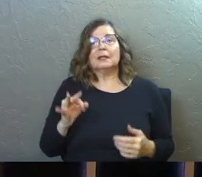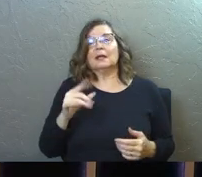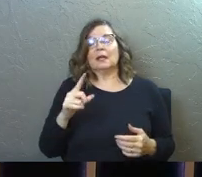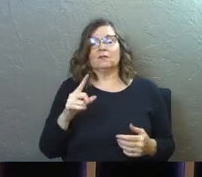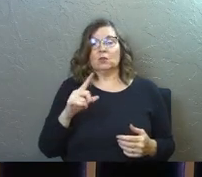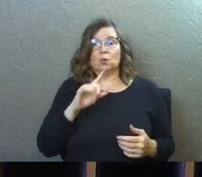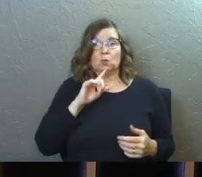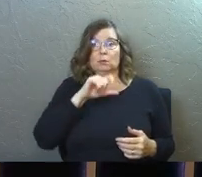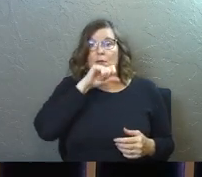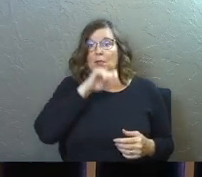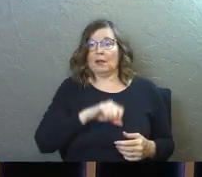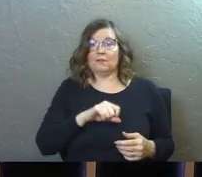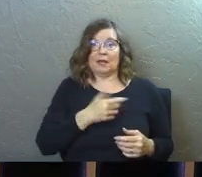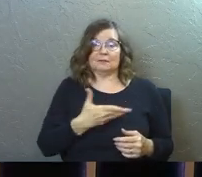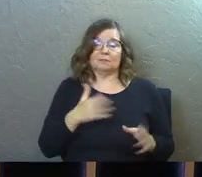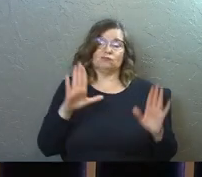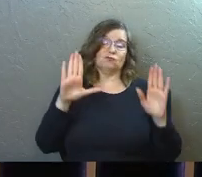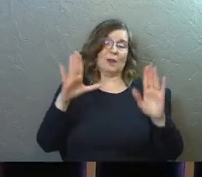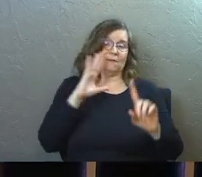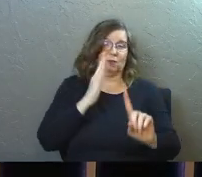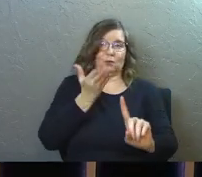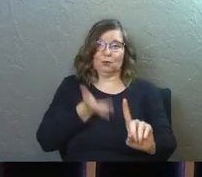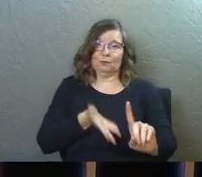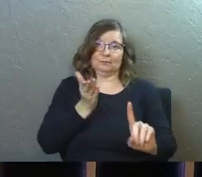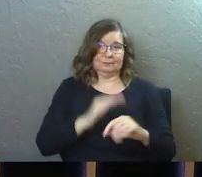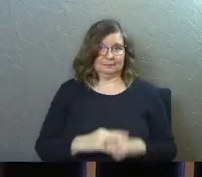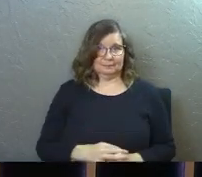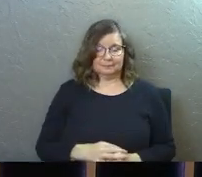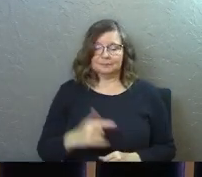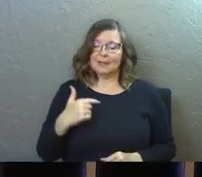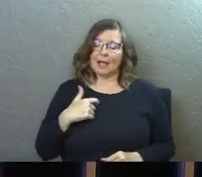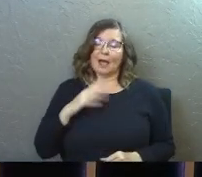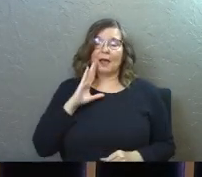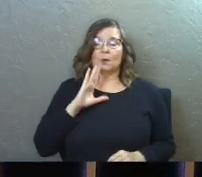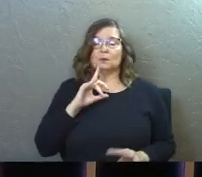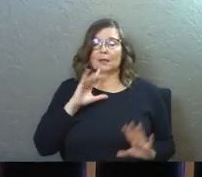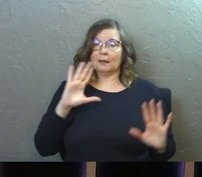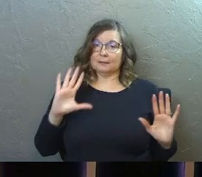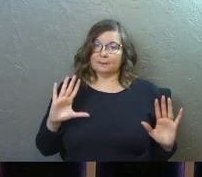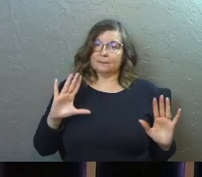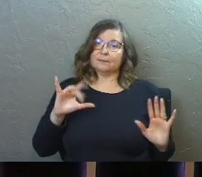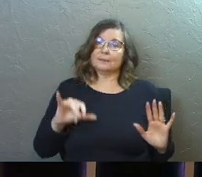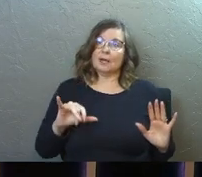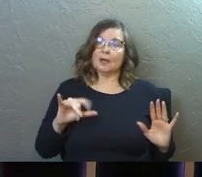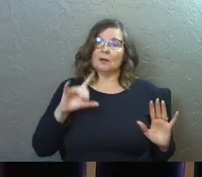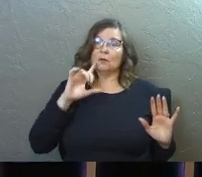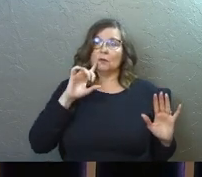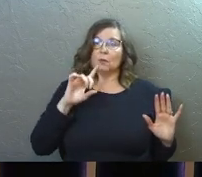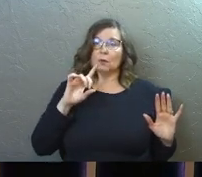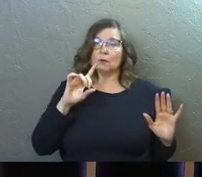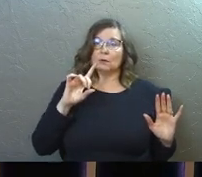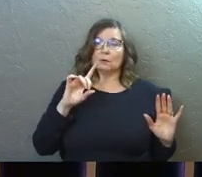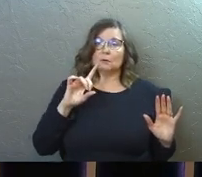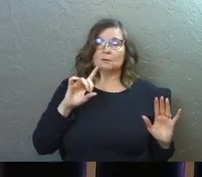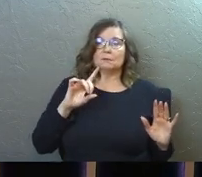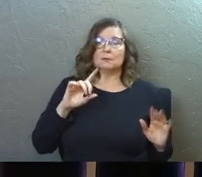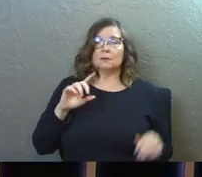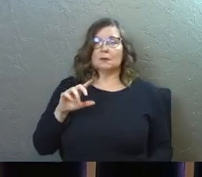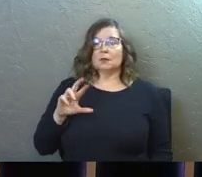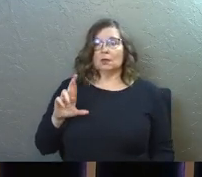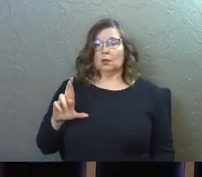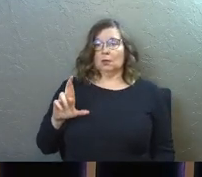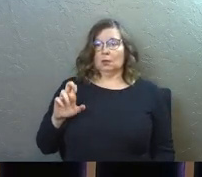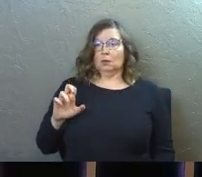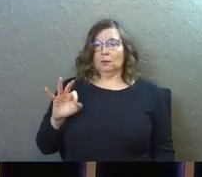you geek out on that kind of stuff, great for you. I will just say that to reformed